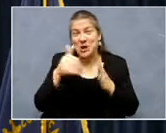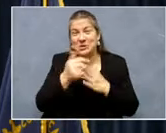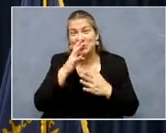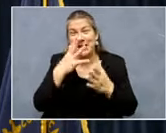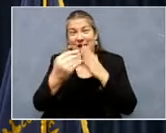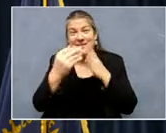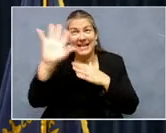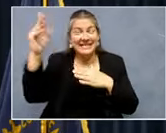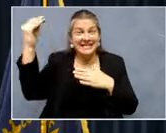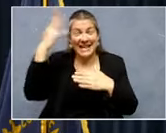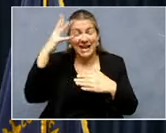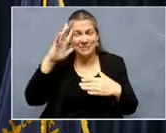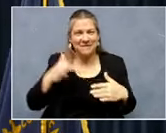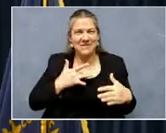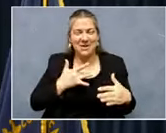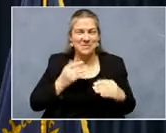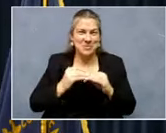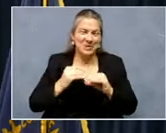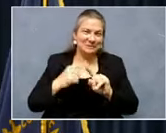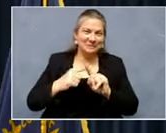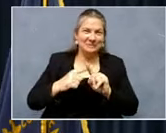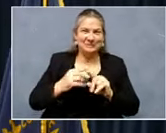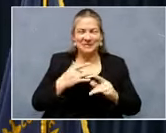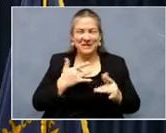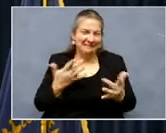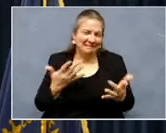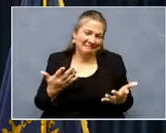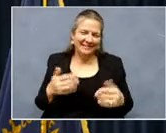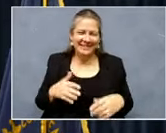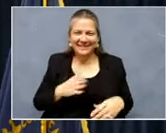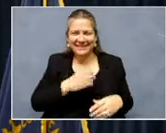out our better, our better nature. Sarah Ladd, the Courier Journal.